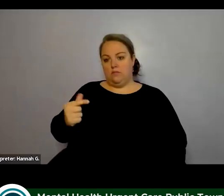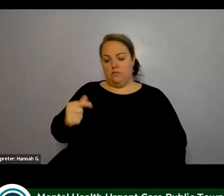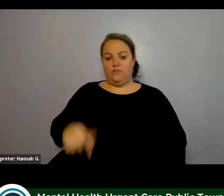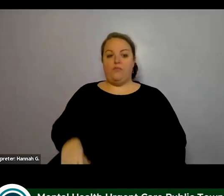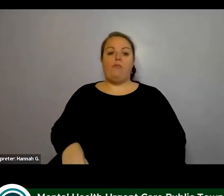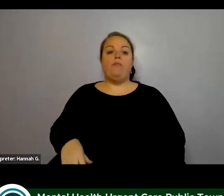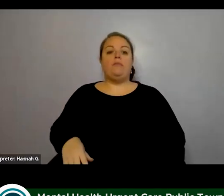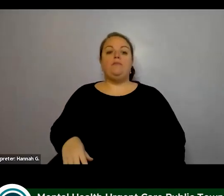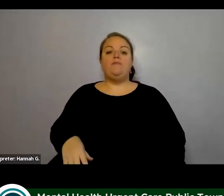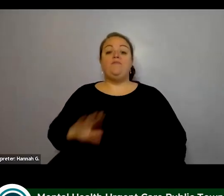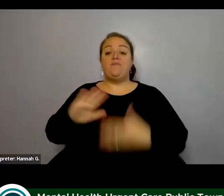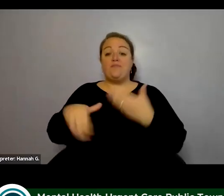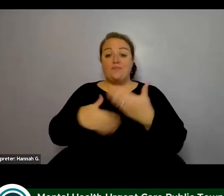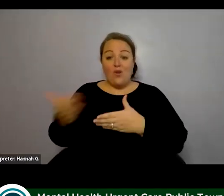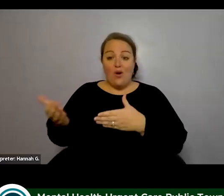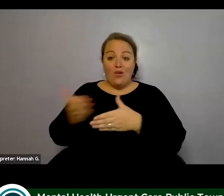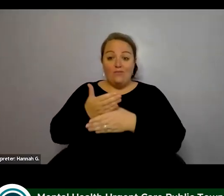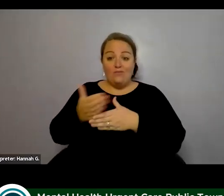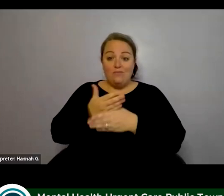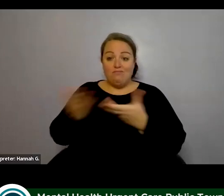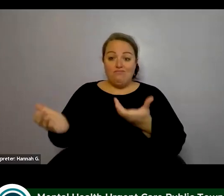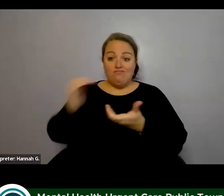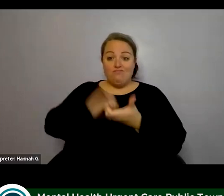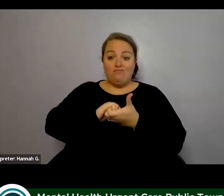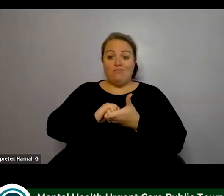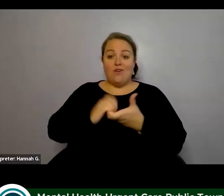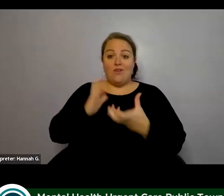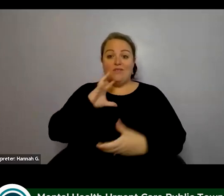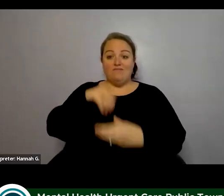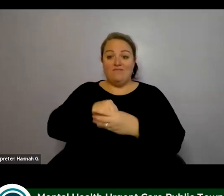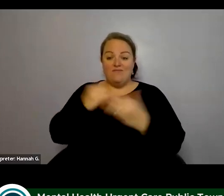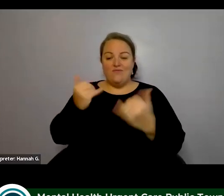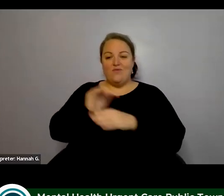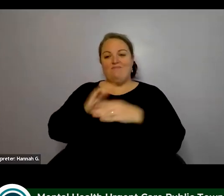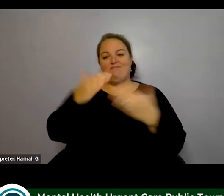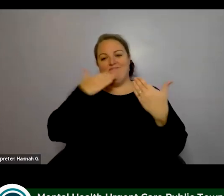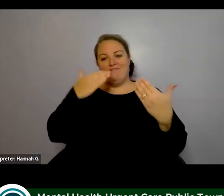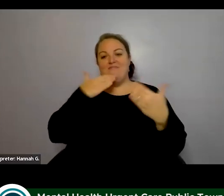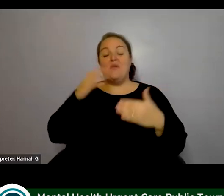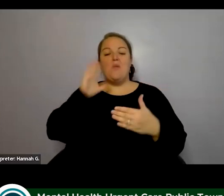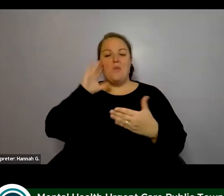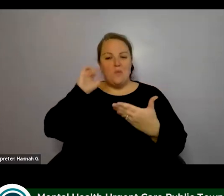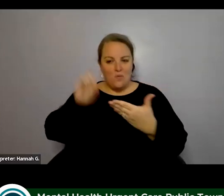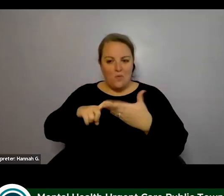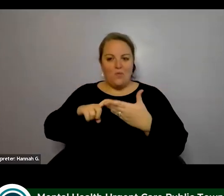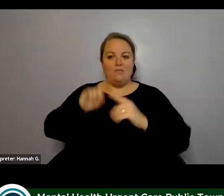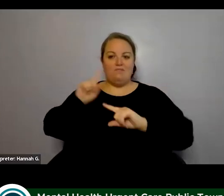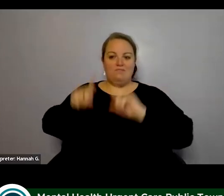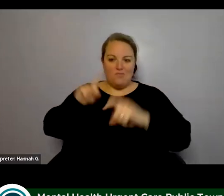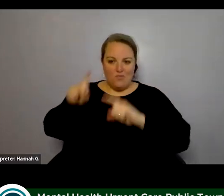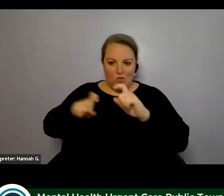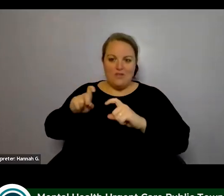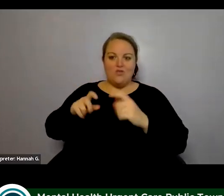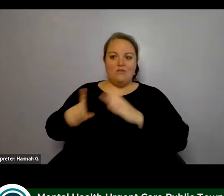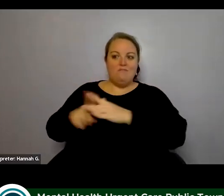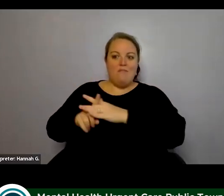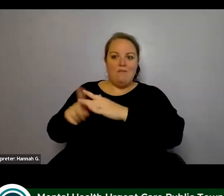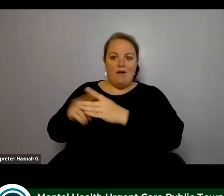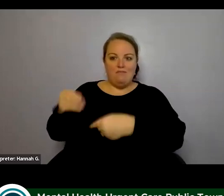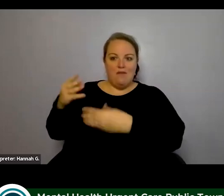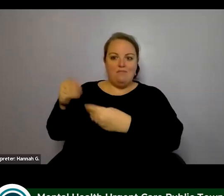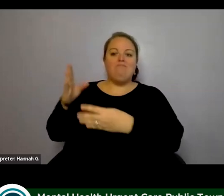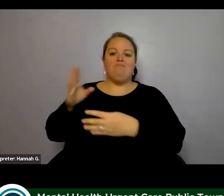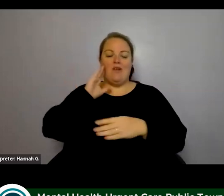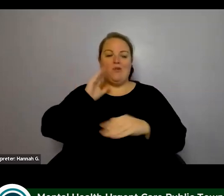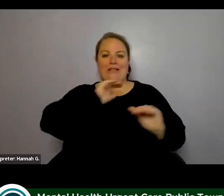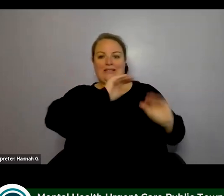thank all of our partners who are here with us tonight and as you will see as questions come up i will be calling on my colleagues um